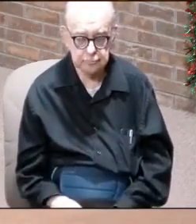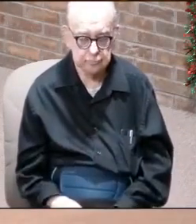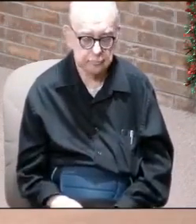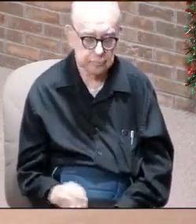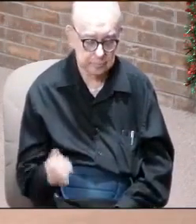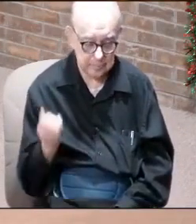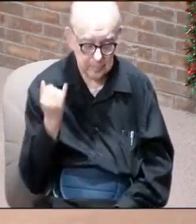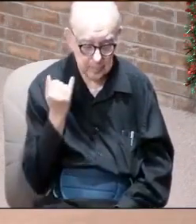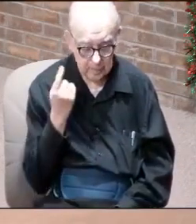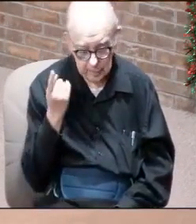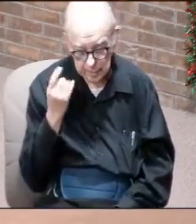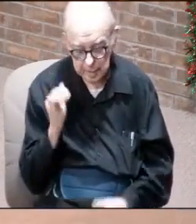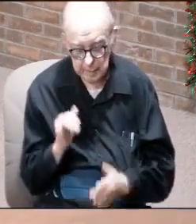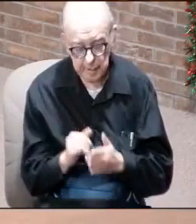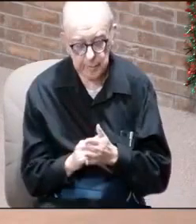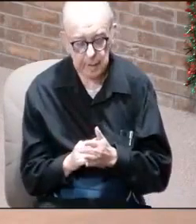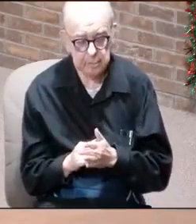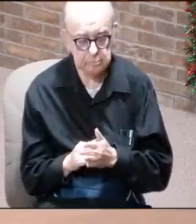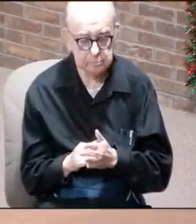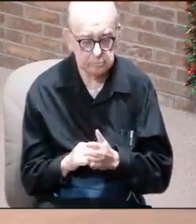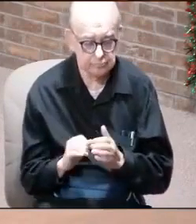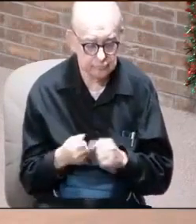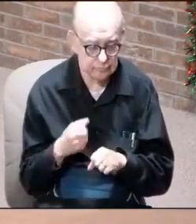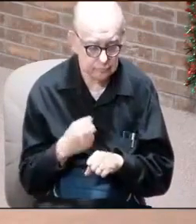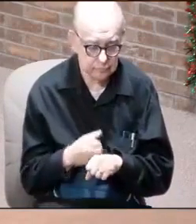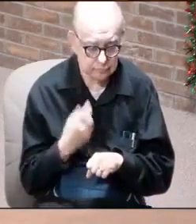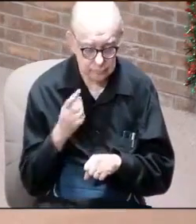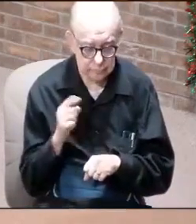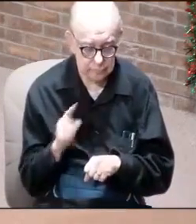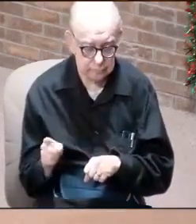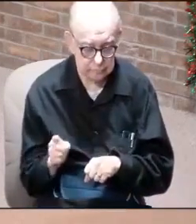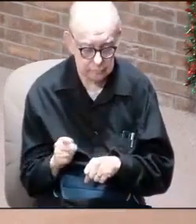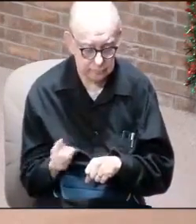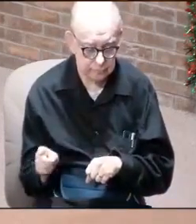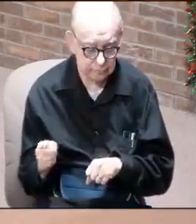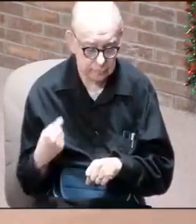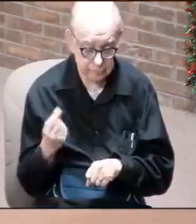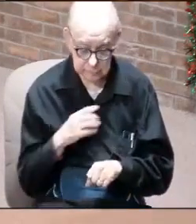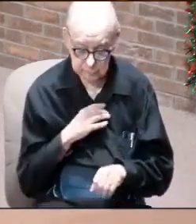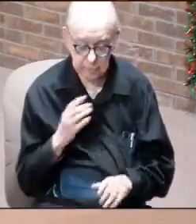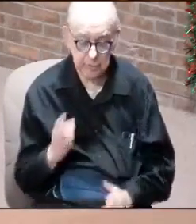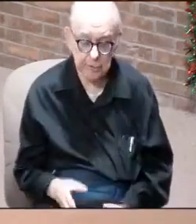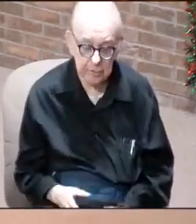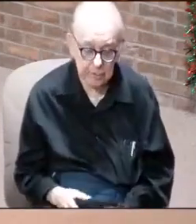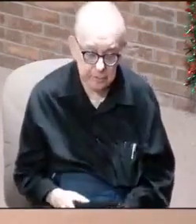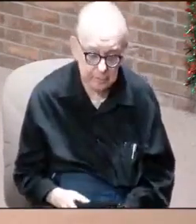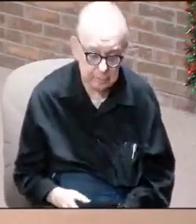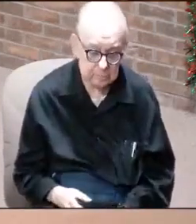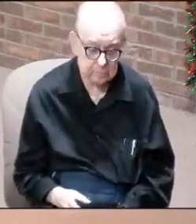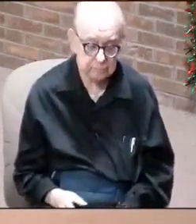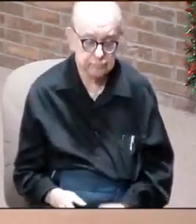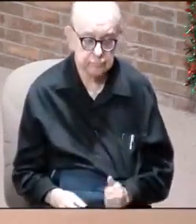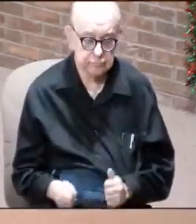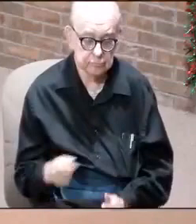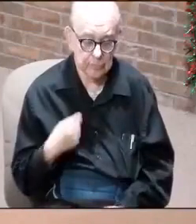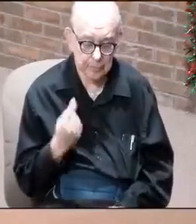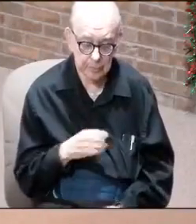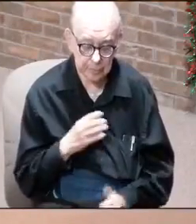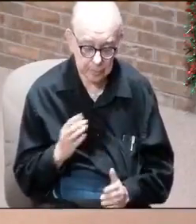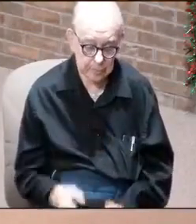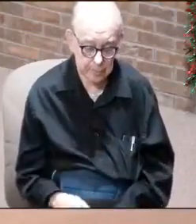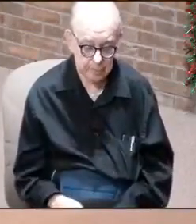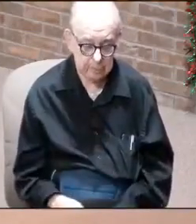And you think about it. How hard this was for you and we're Christians. Most of us I believe are.